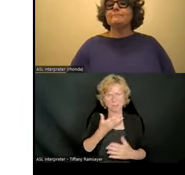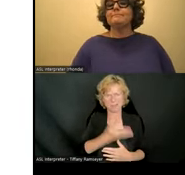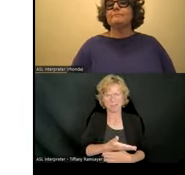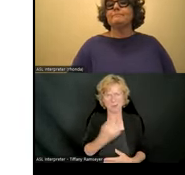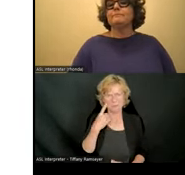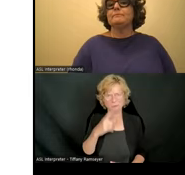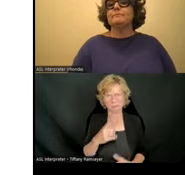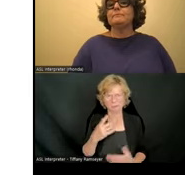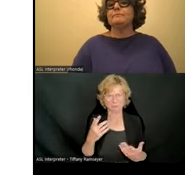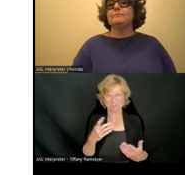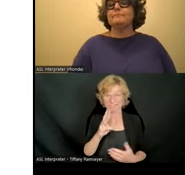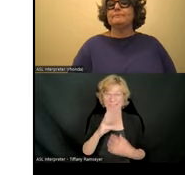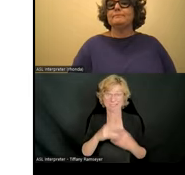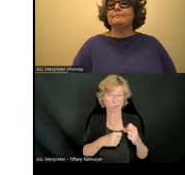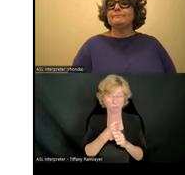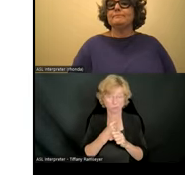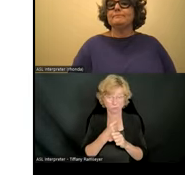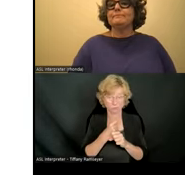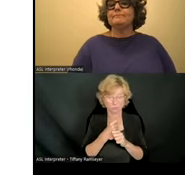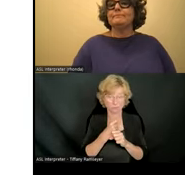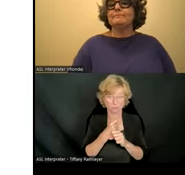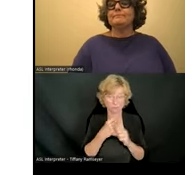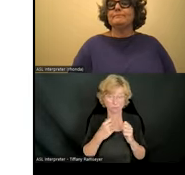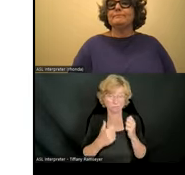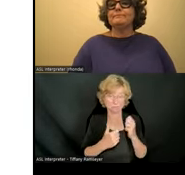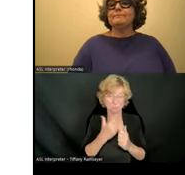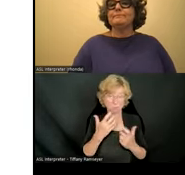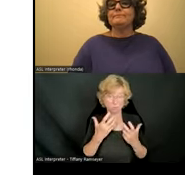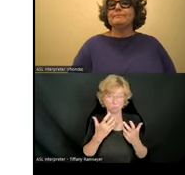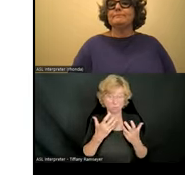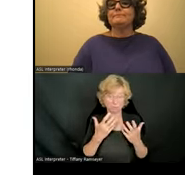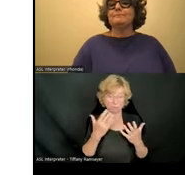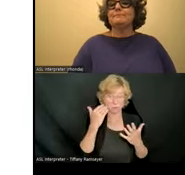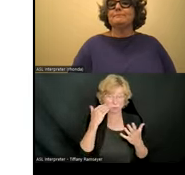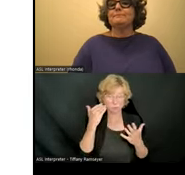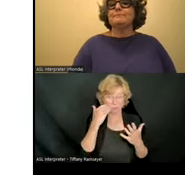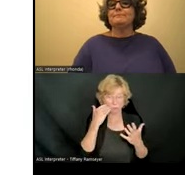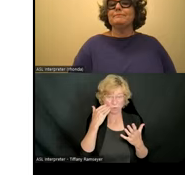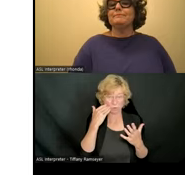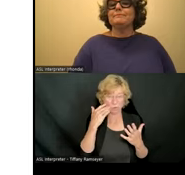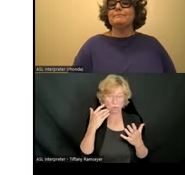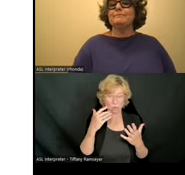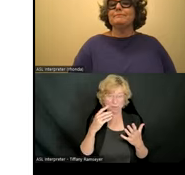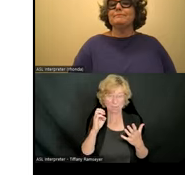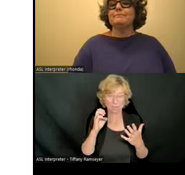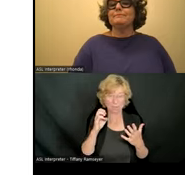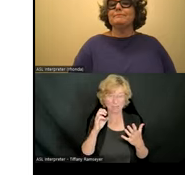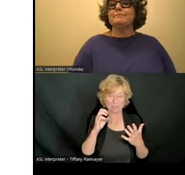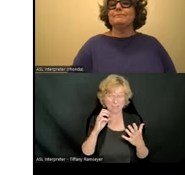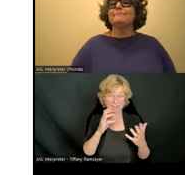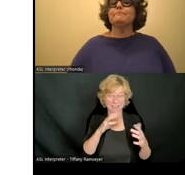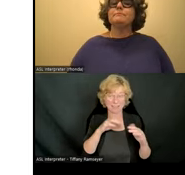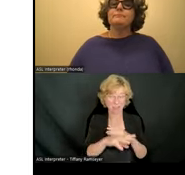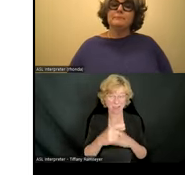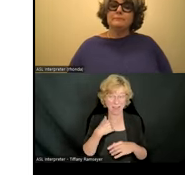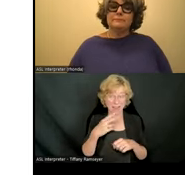like six years. And most of them knew the extensions that I used. But when I got to middle school, it